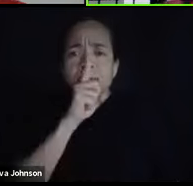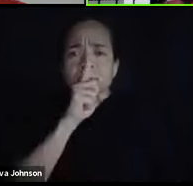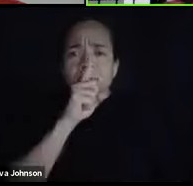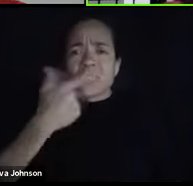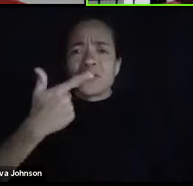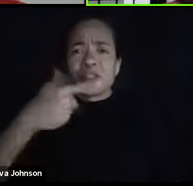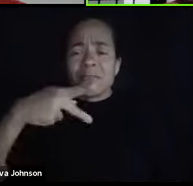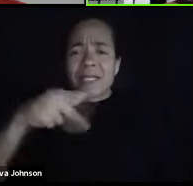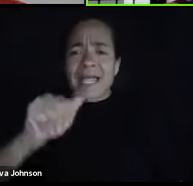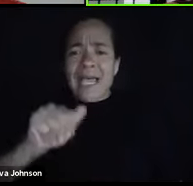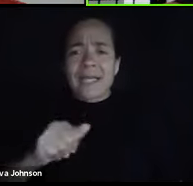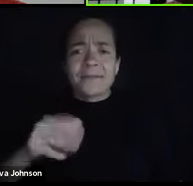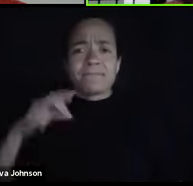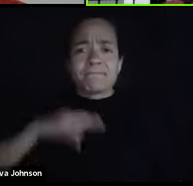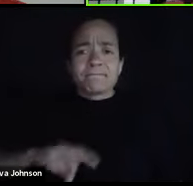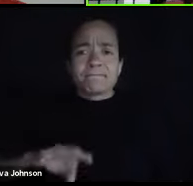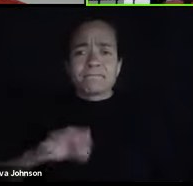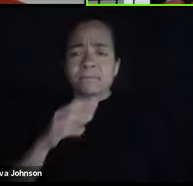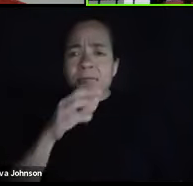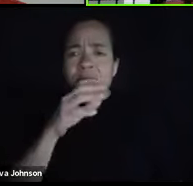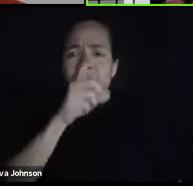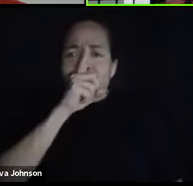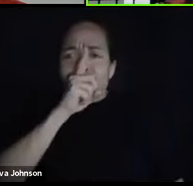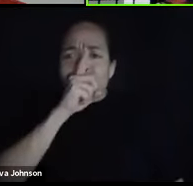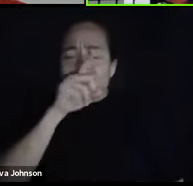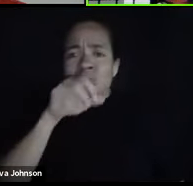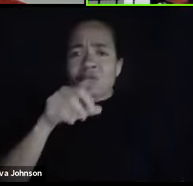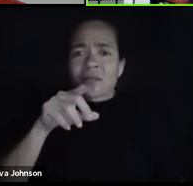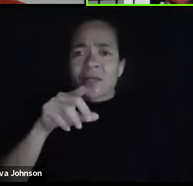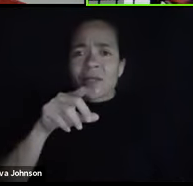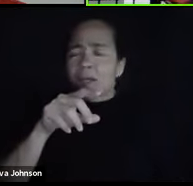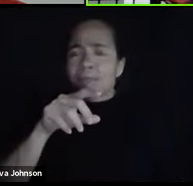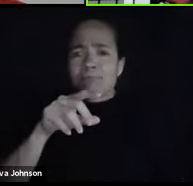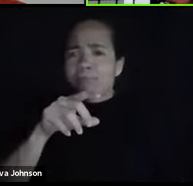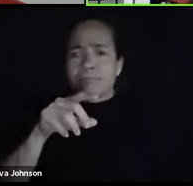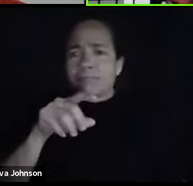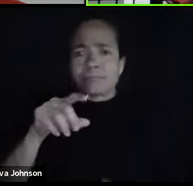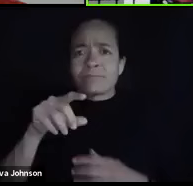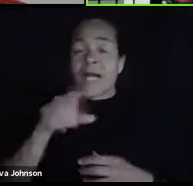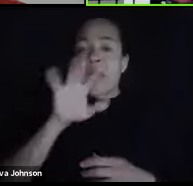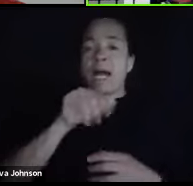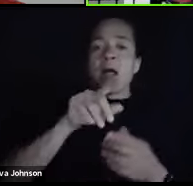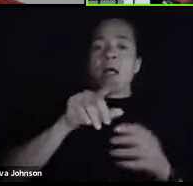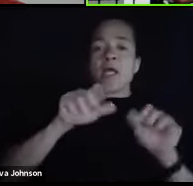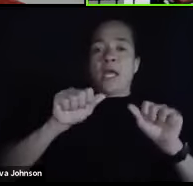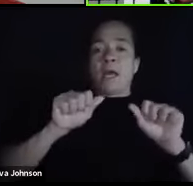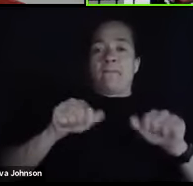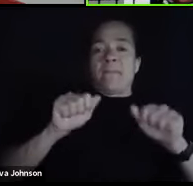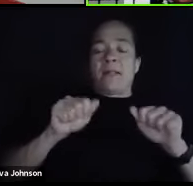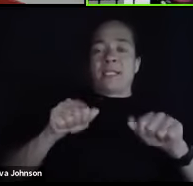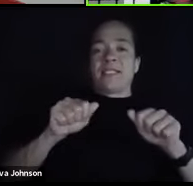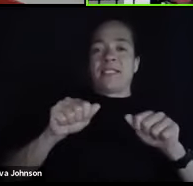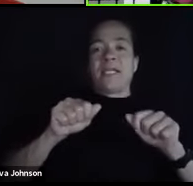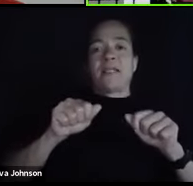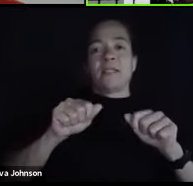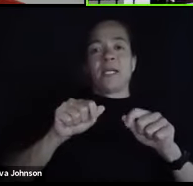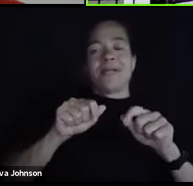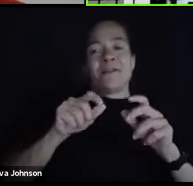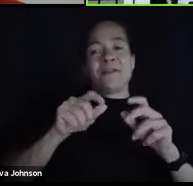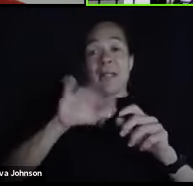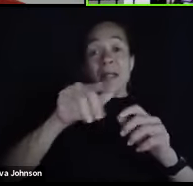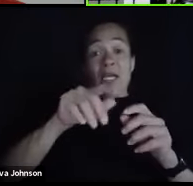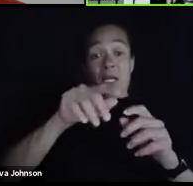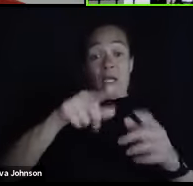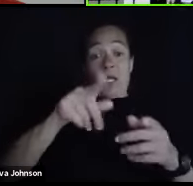to adapt to a changing environment. What does that mean?